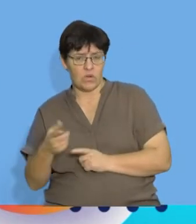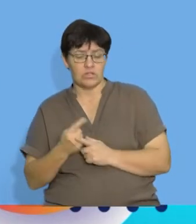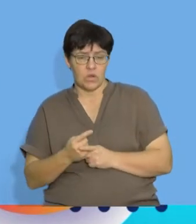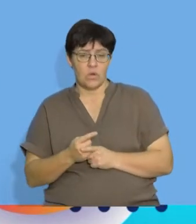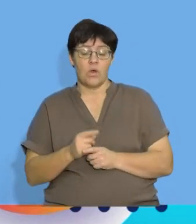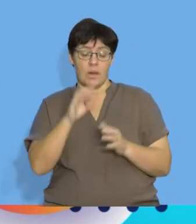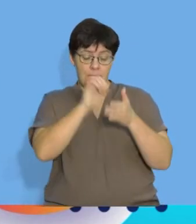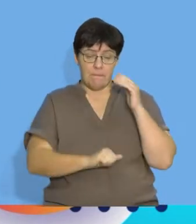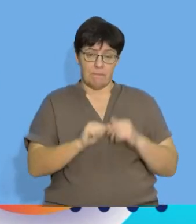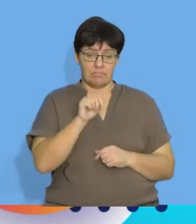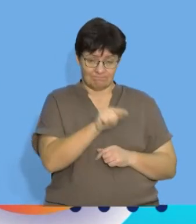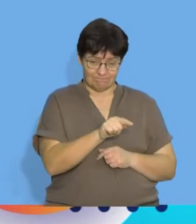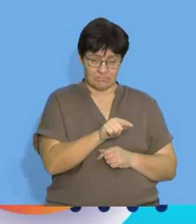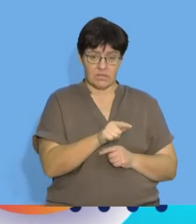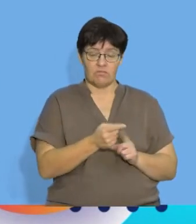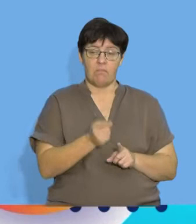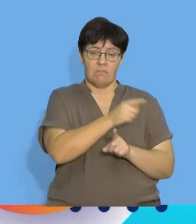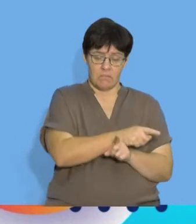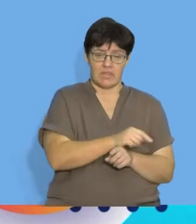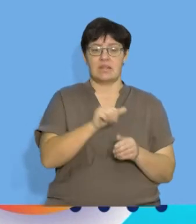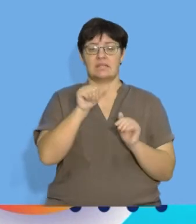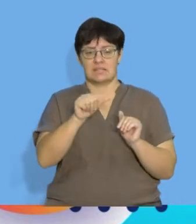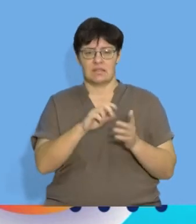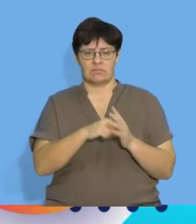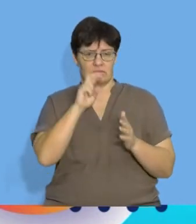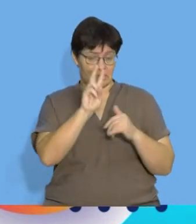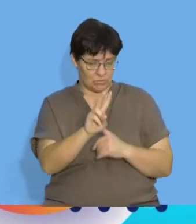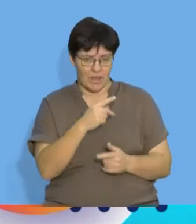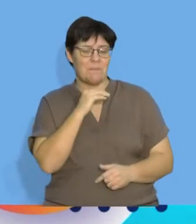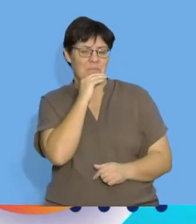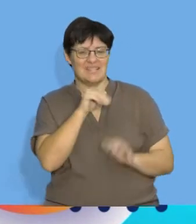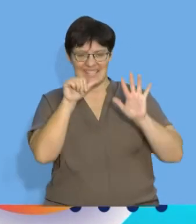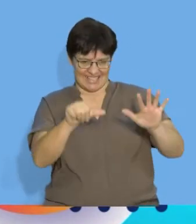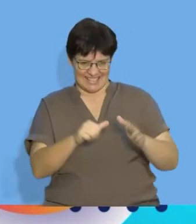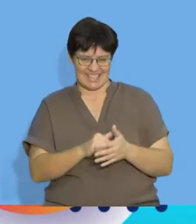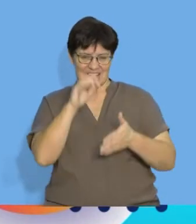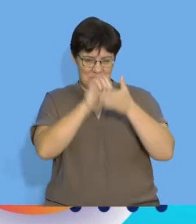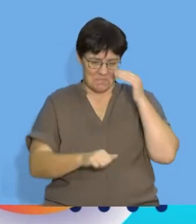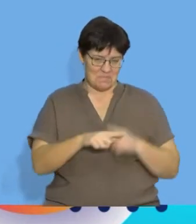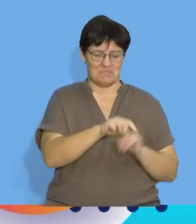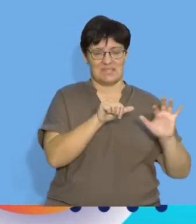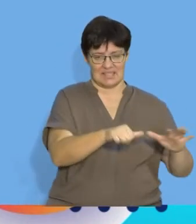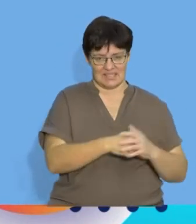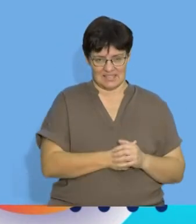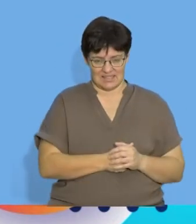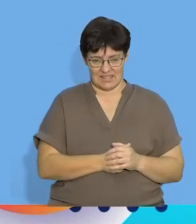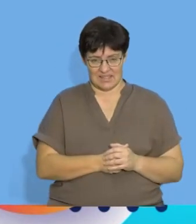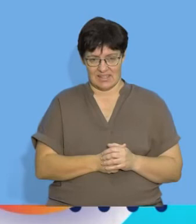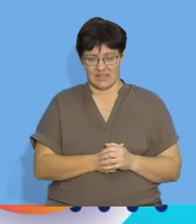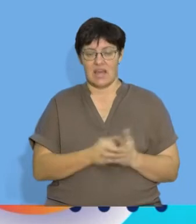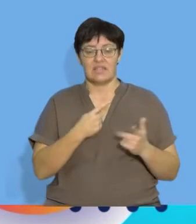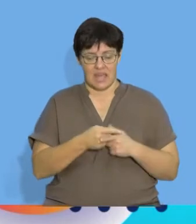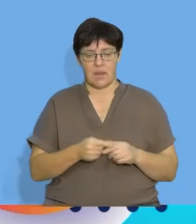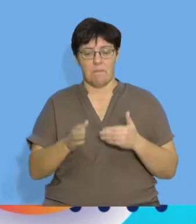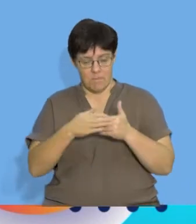last term given and then subtract 6 again. Sorry, I said subtract 2 I meant subtract 6. So, we're subtracting 6